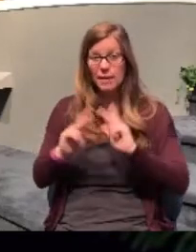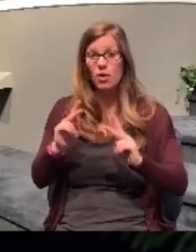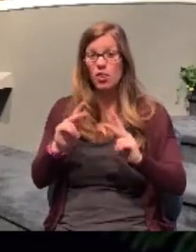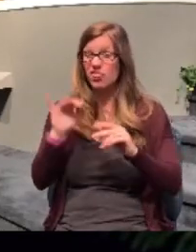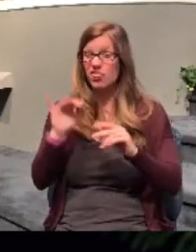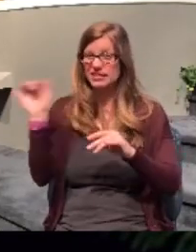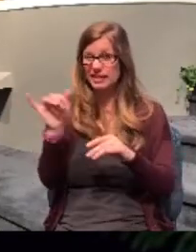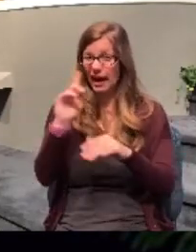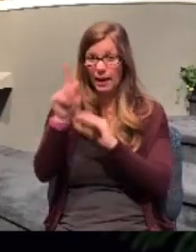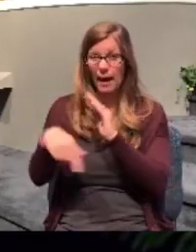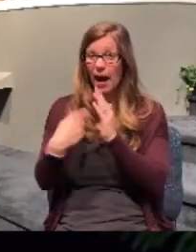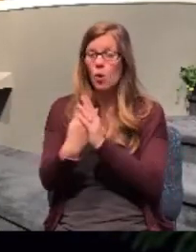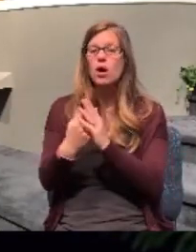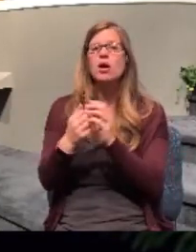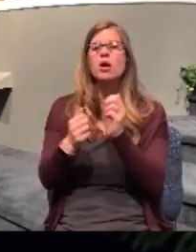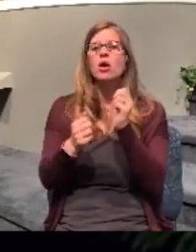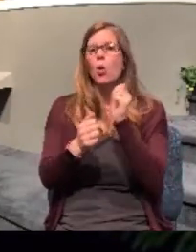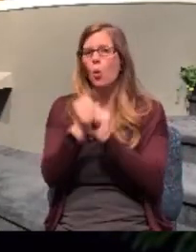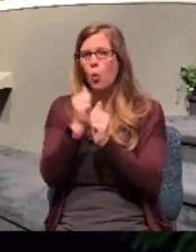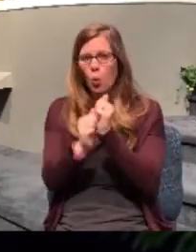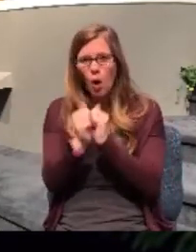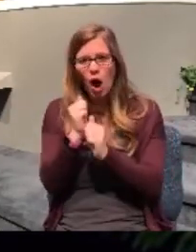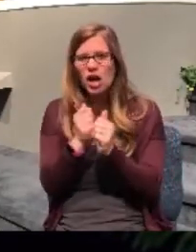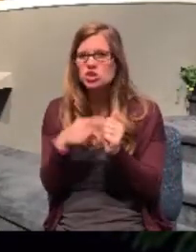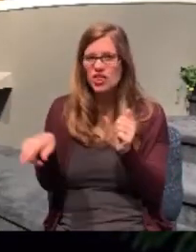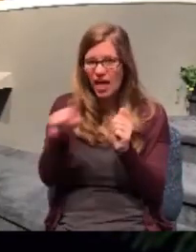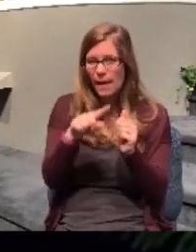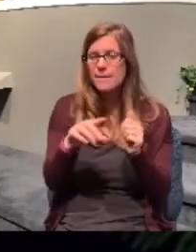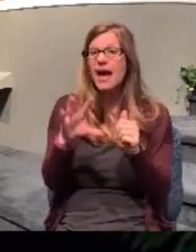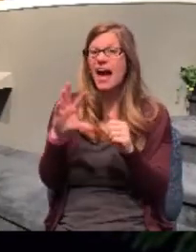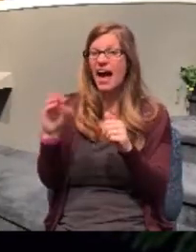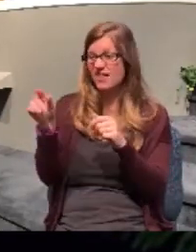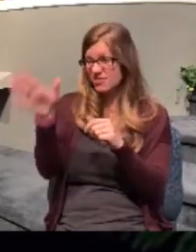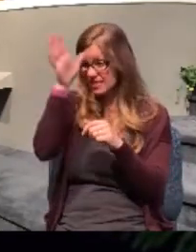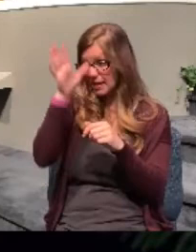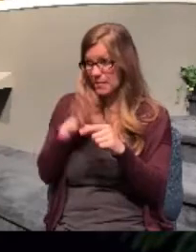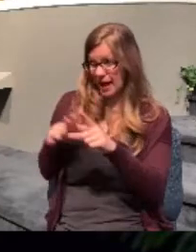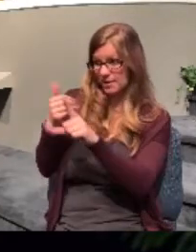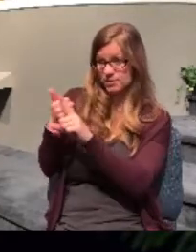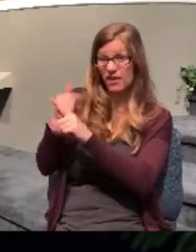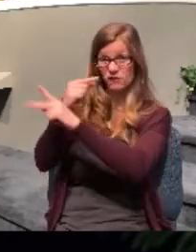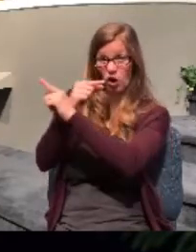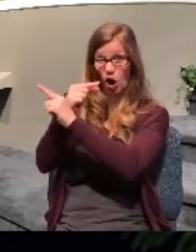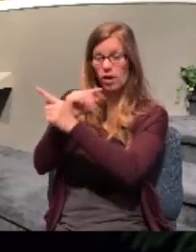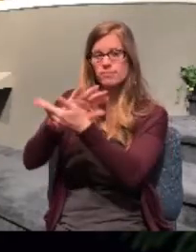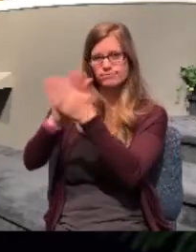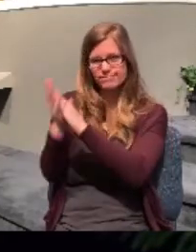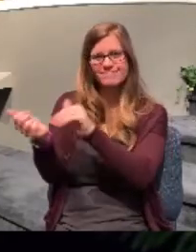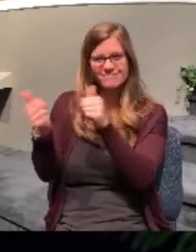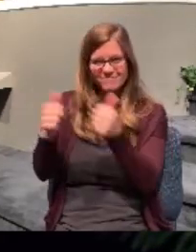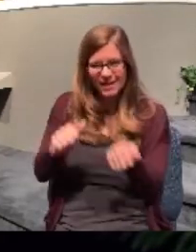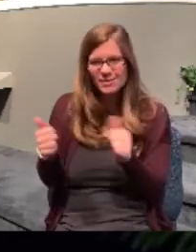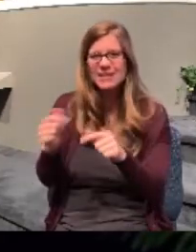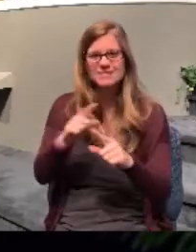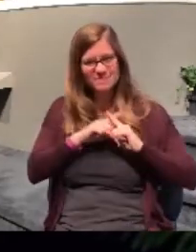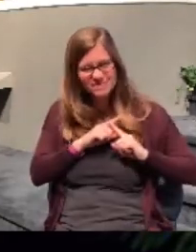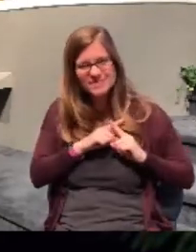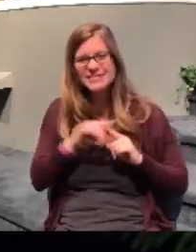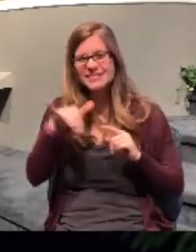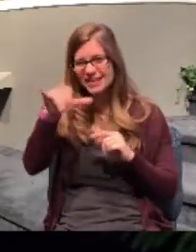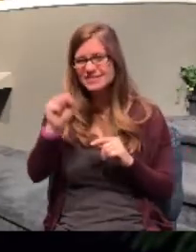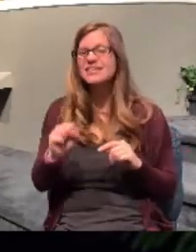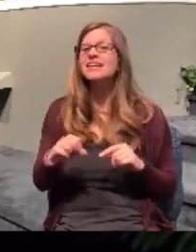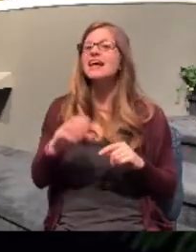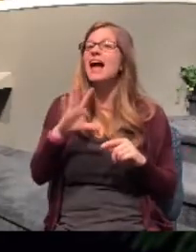night and washed their stripes and was baptized he and all his straightway. And when he had